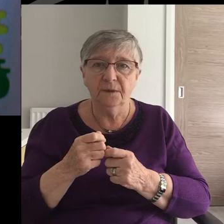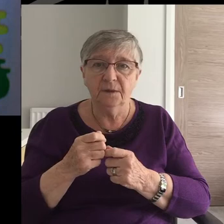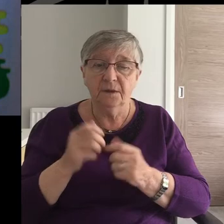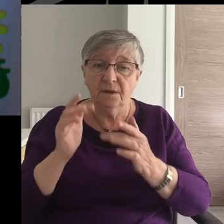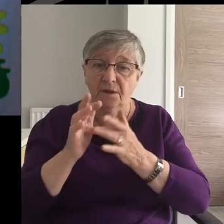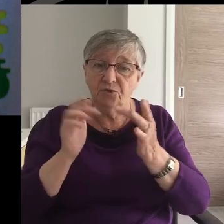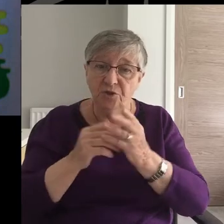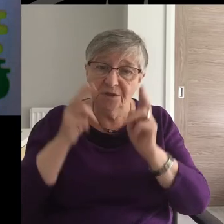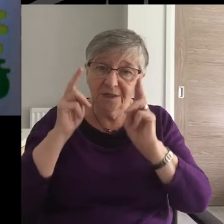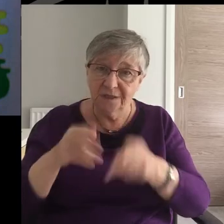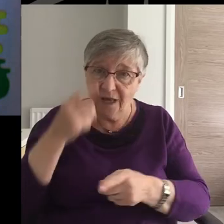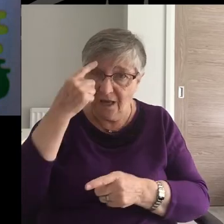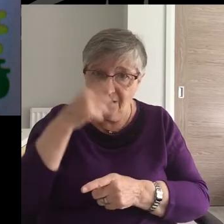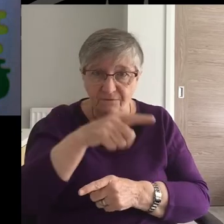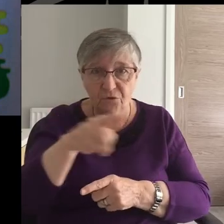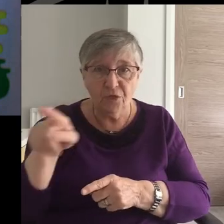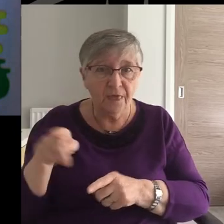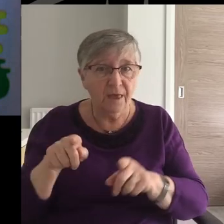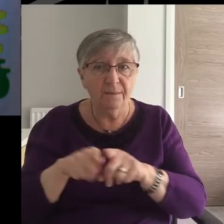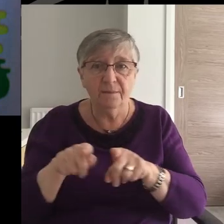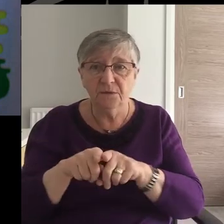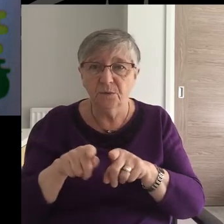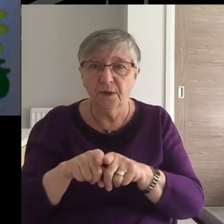who Jesus died for.